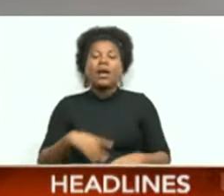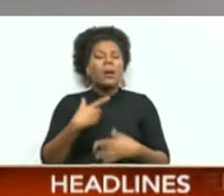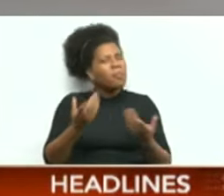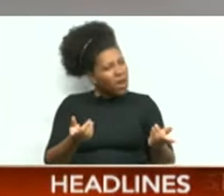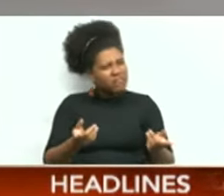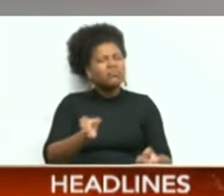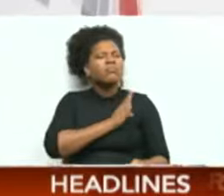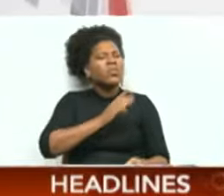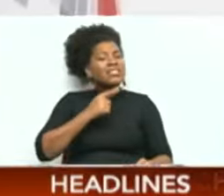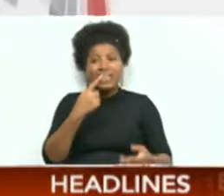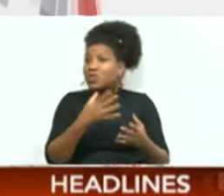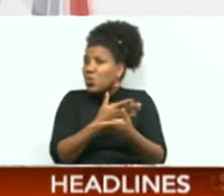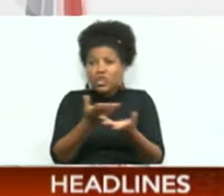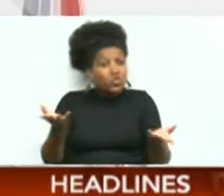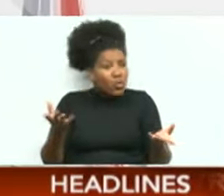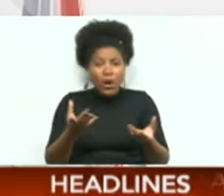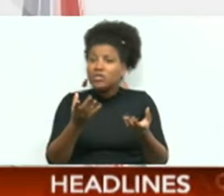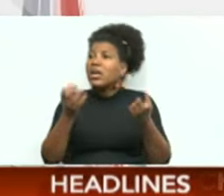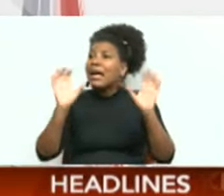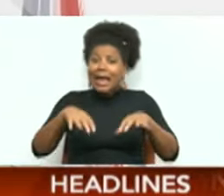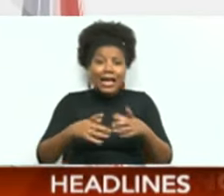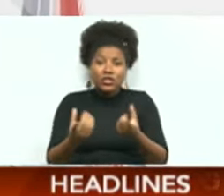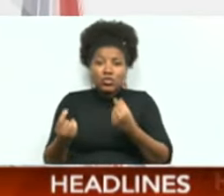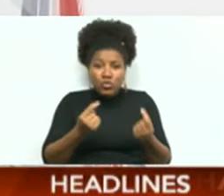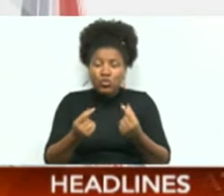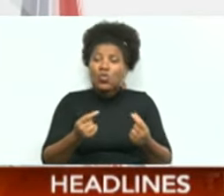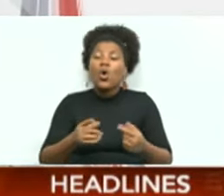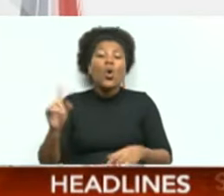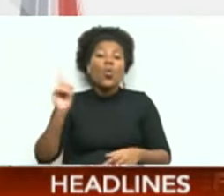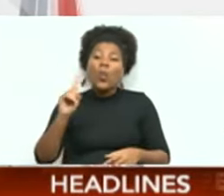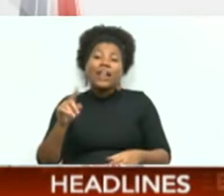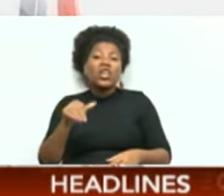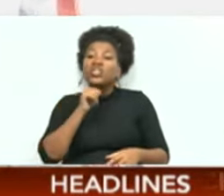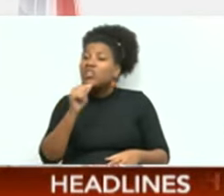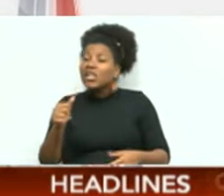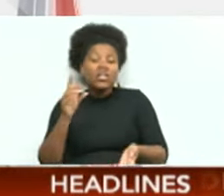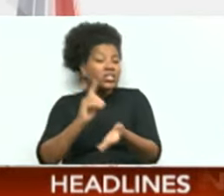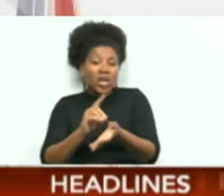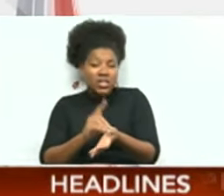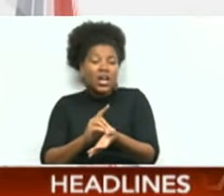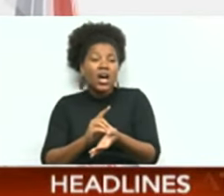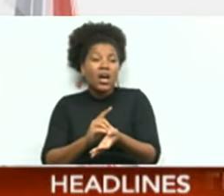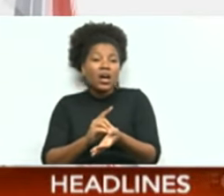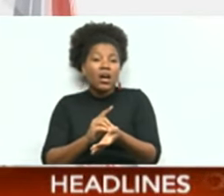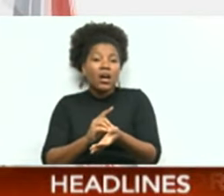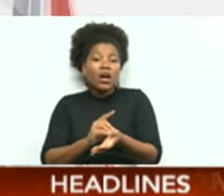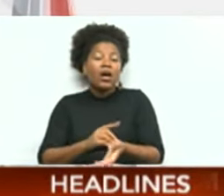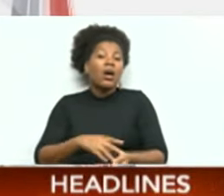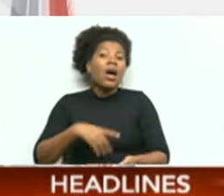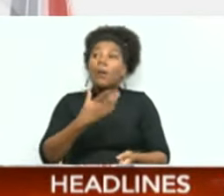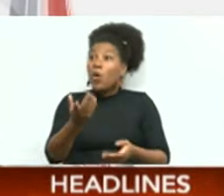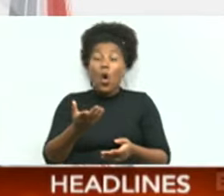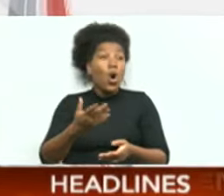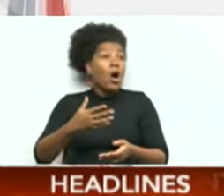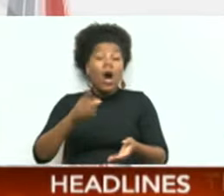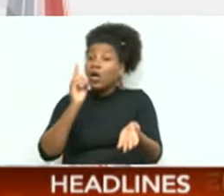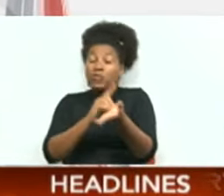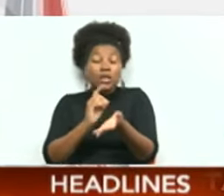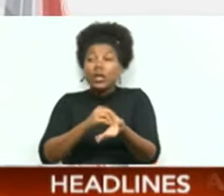the board can do. But when you're a non-doctor posing as a doctor, when you're a doctor from a foreign country,